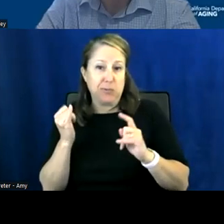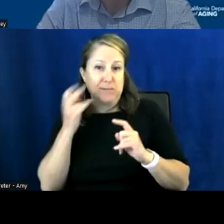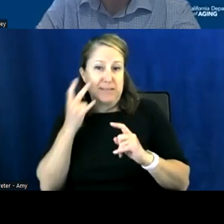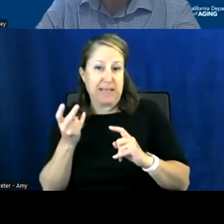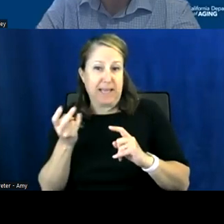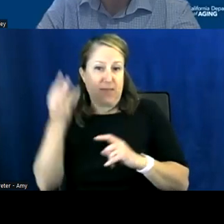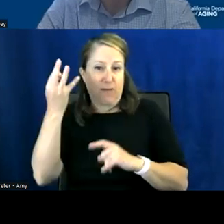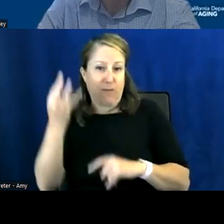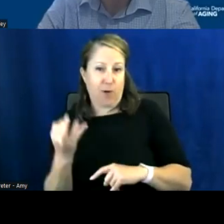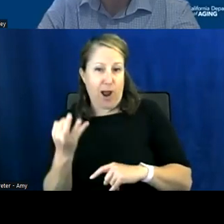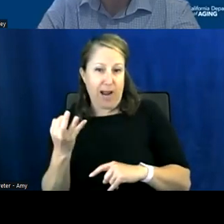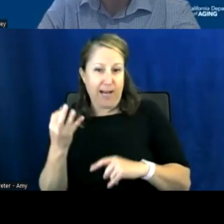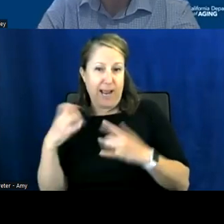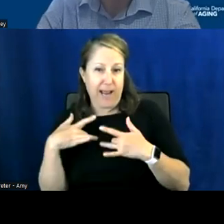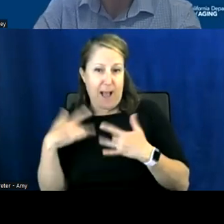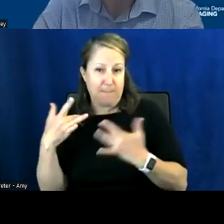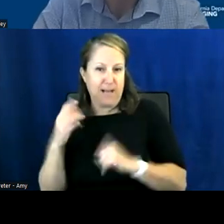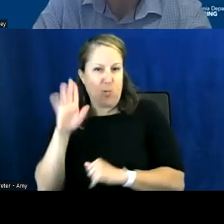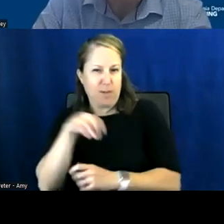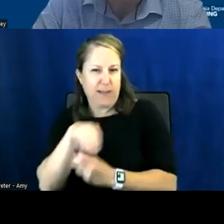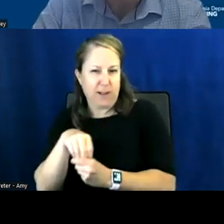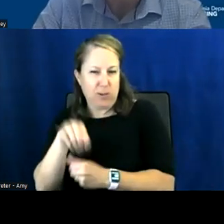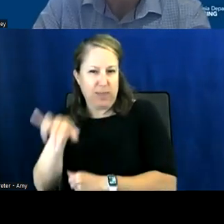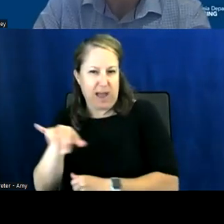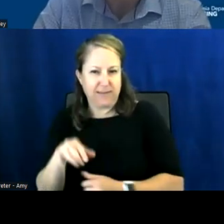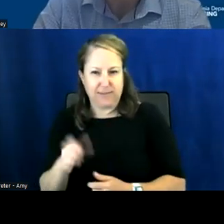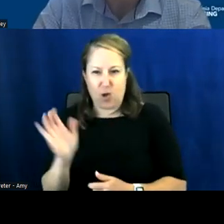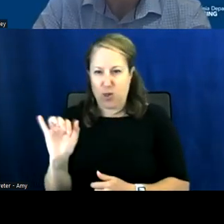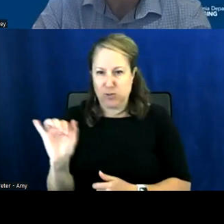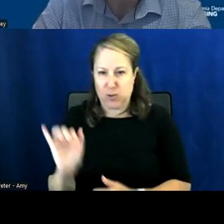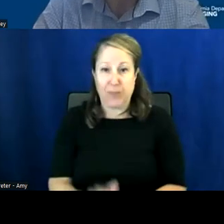uh it will be in the in case you missed it section as well um as soon as that goes